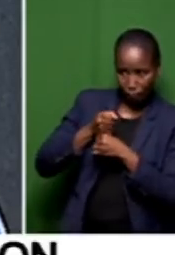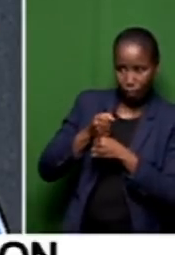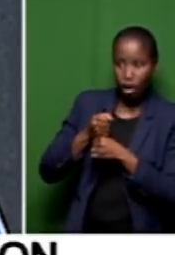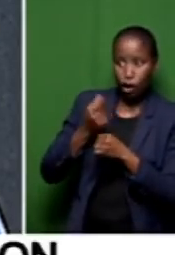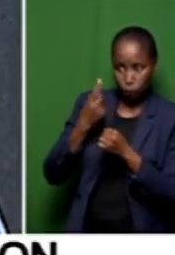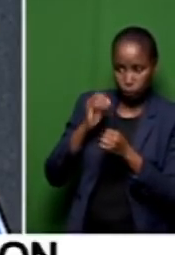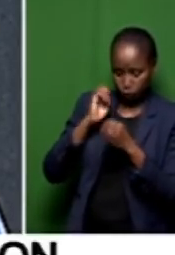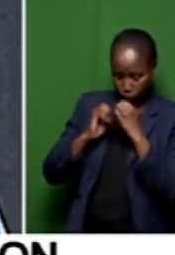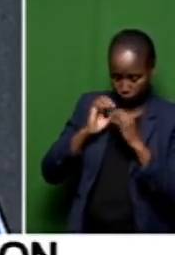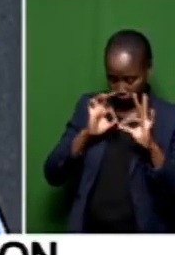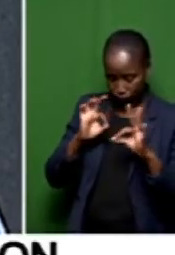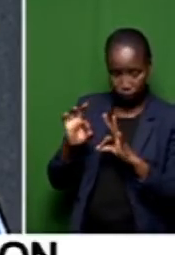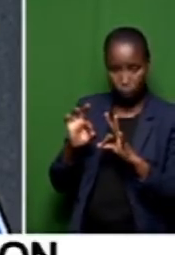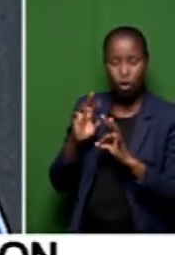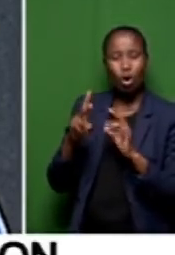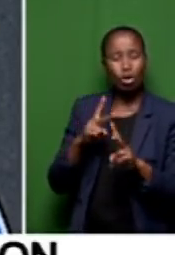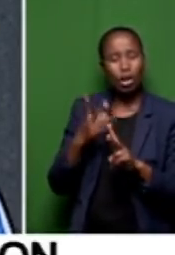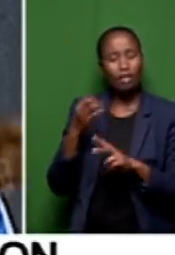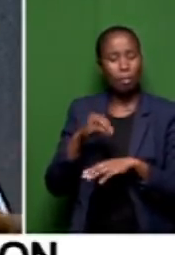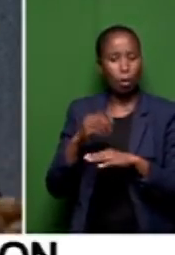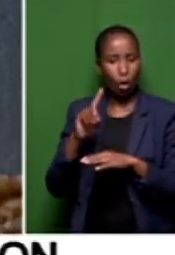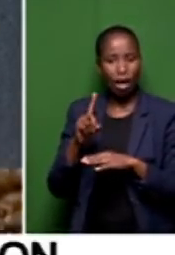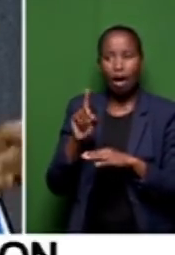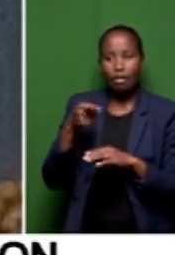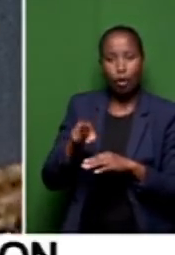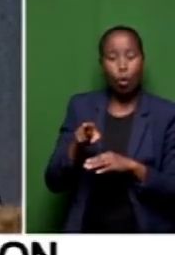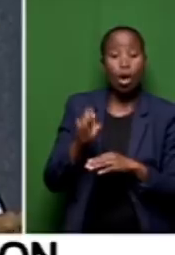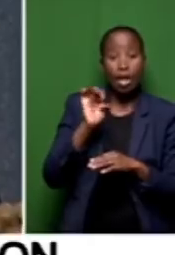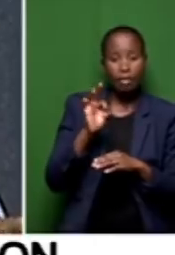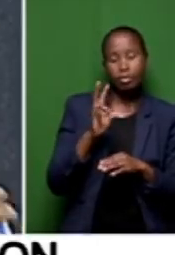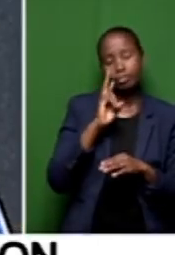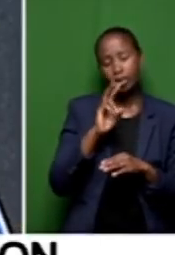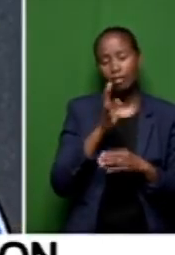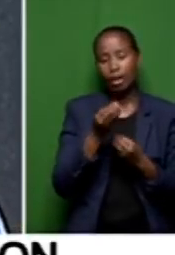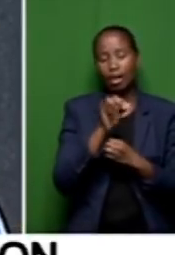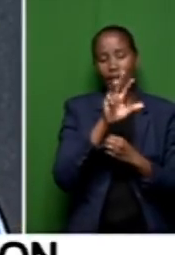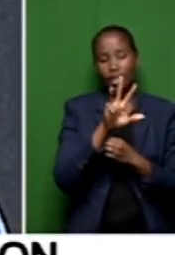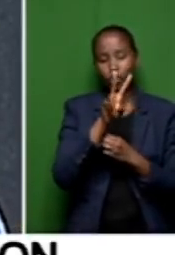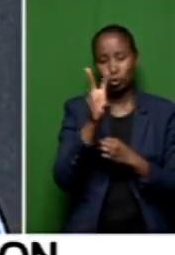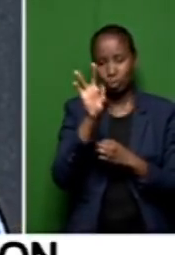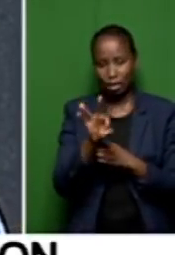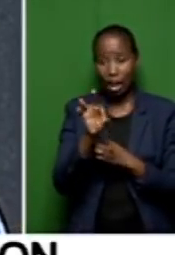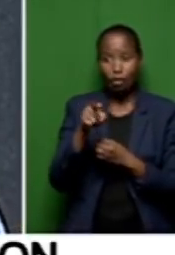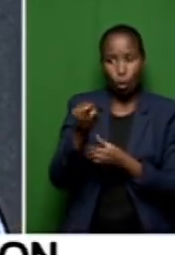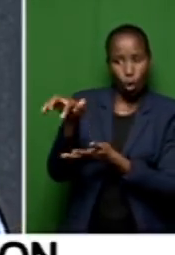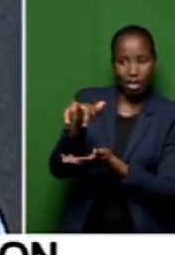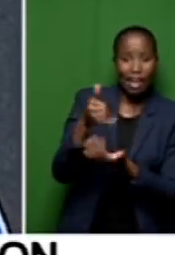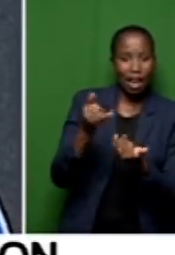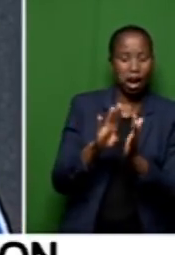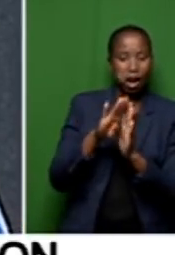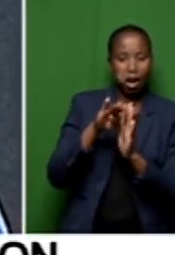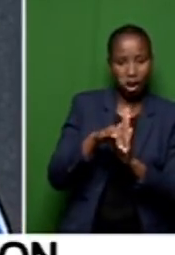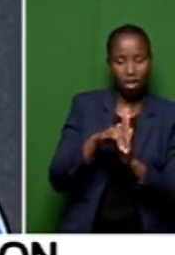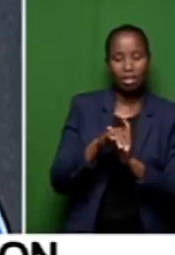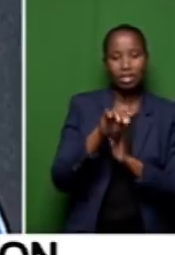regression when it comes to the collection rate from which was supposed to be 92%, but now it's gone down to 72%.